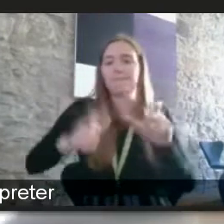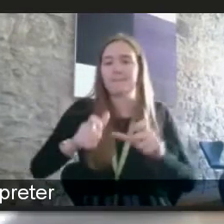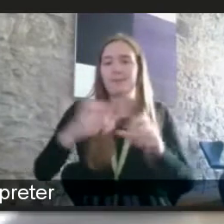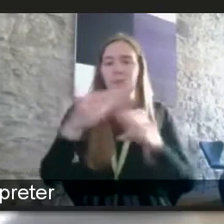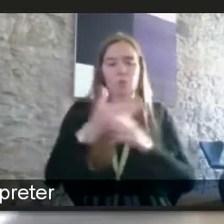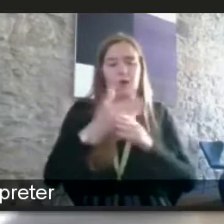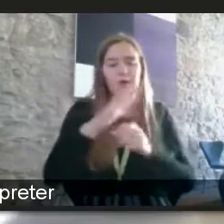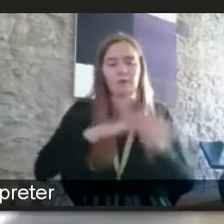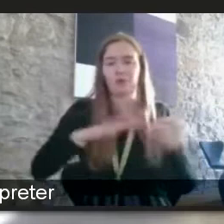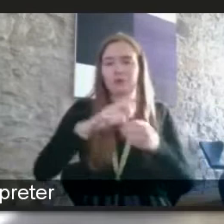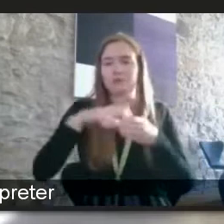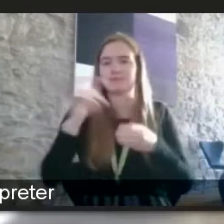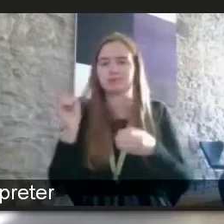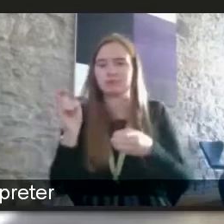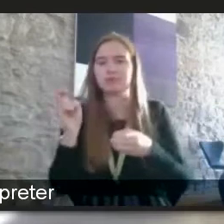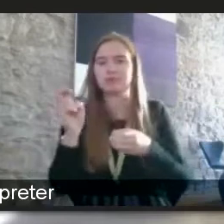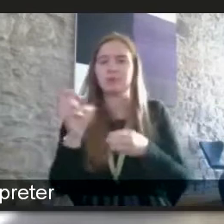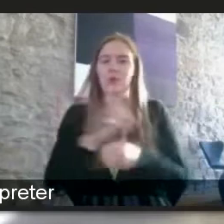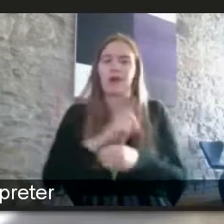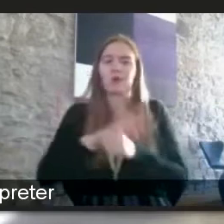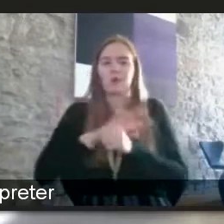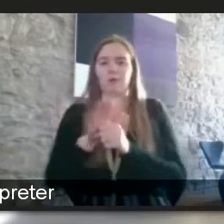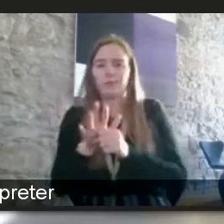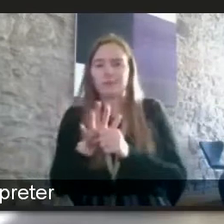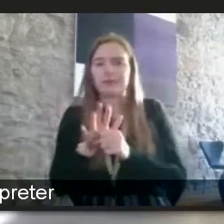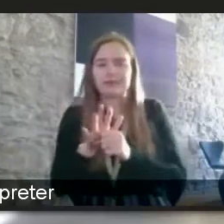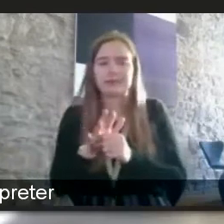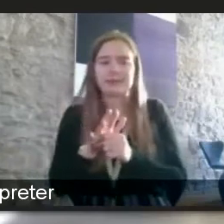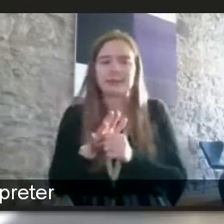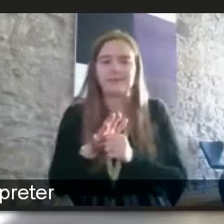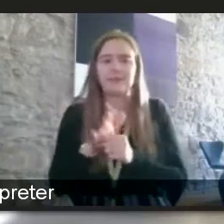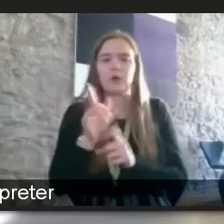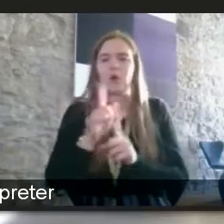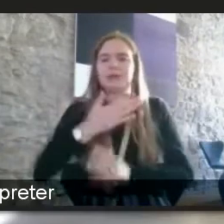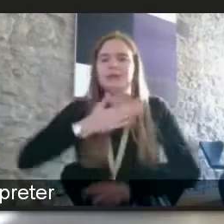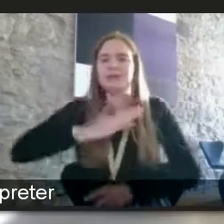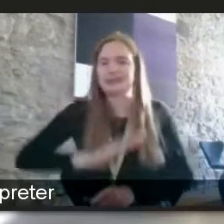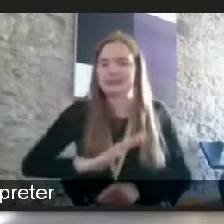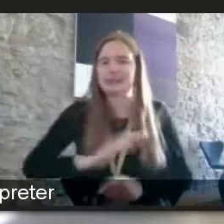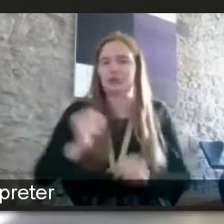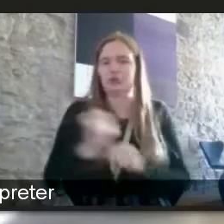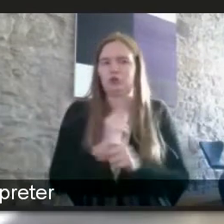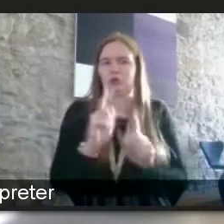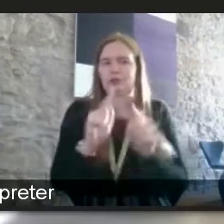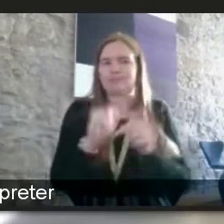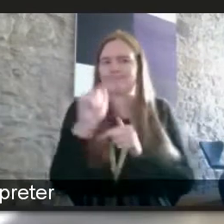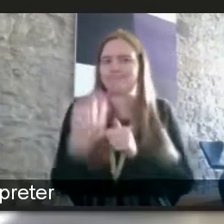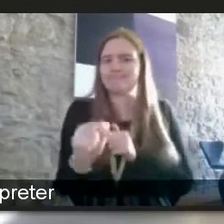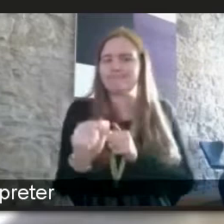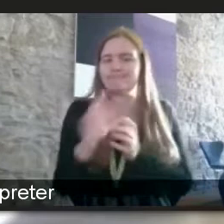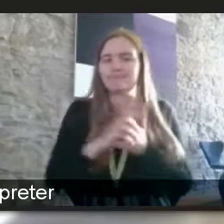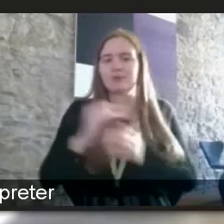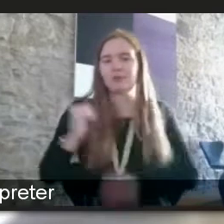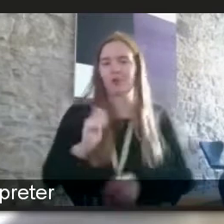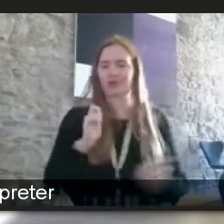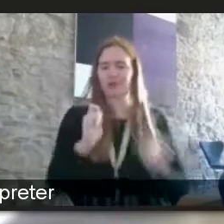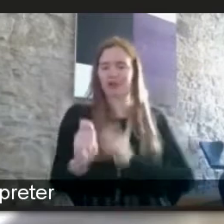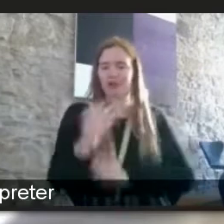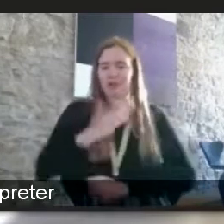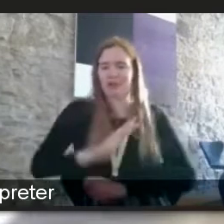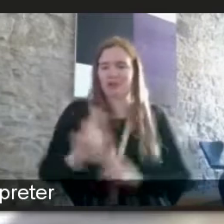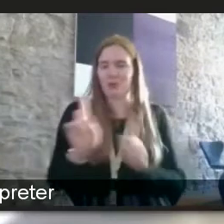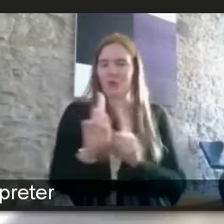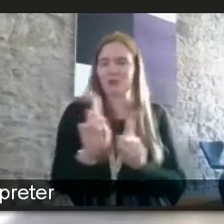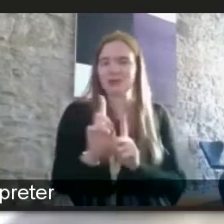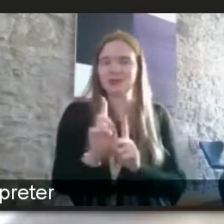phil you mentioned about the issue about covid and so on so what needs to be done what needs to be changed in scotland what message would you send obviously